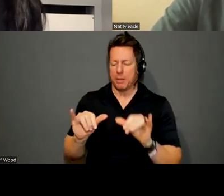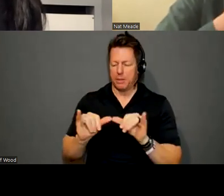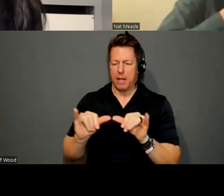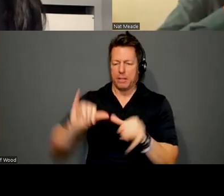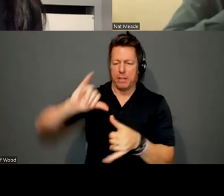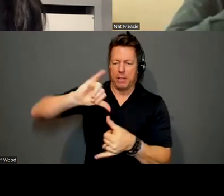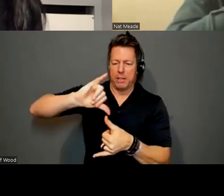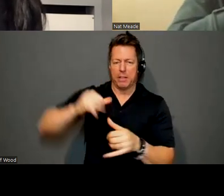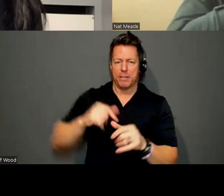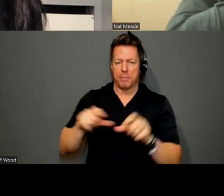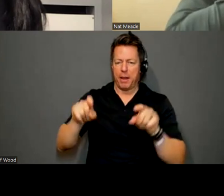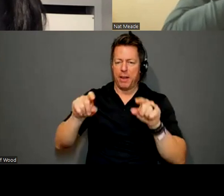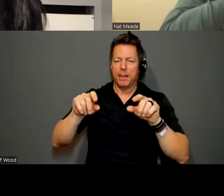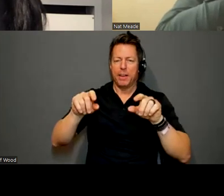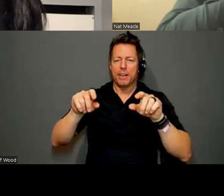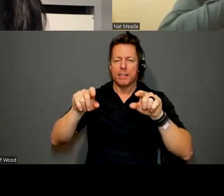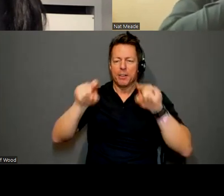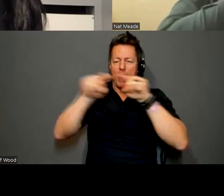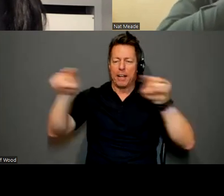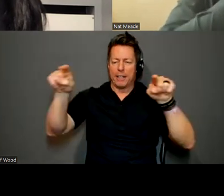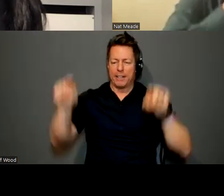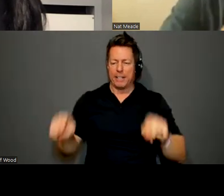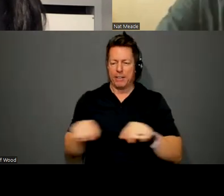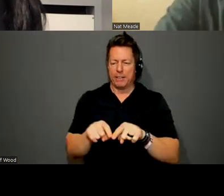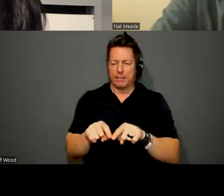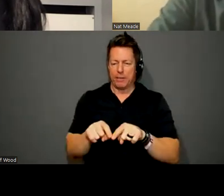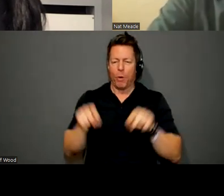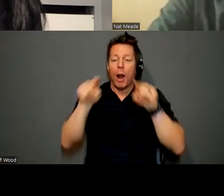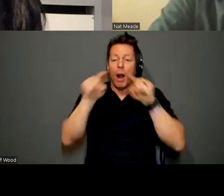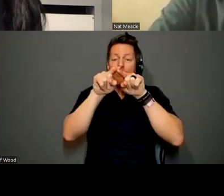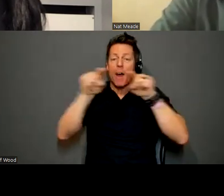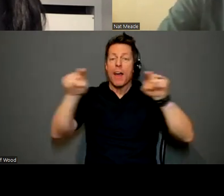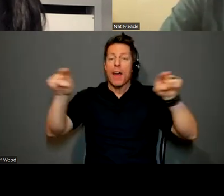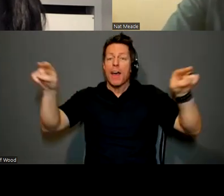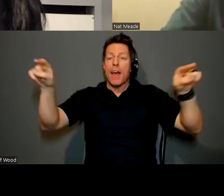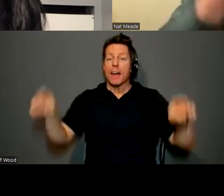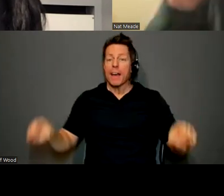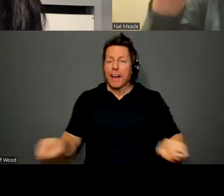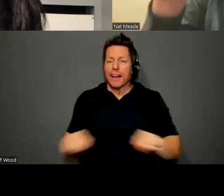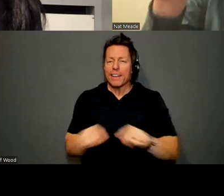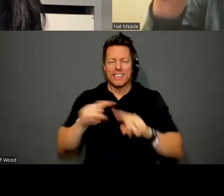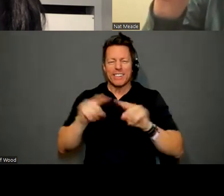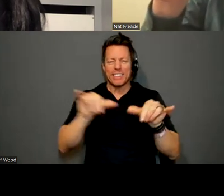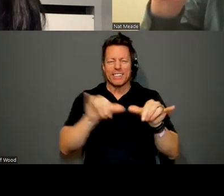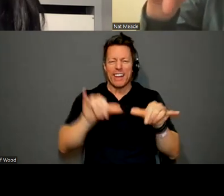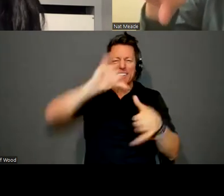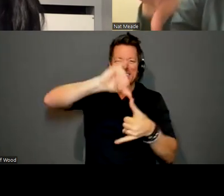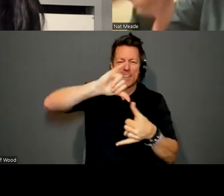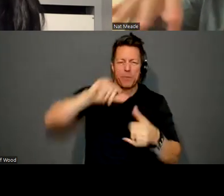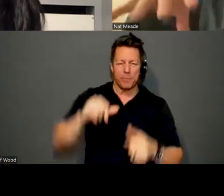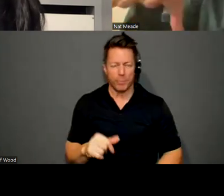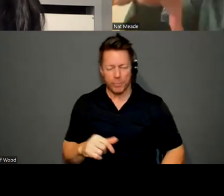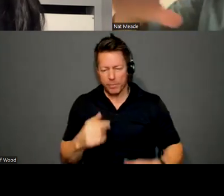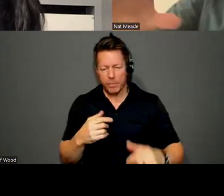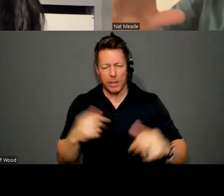of my rectangles. And I, I kind of think of like, I respond to work that makes like a paintings that have like a painted world so that